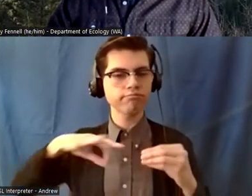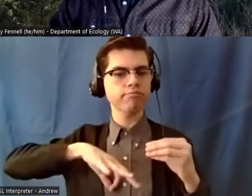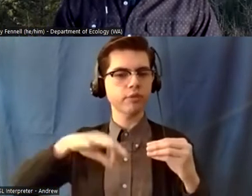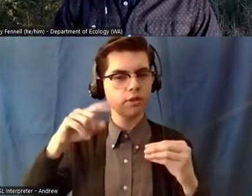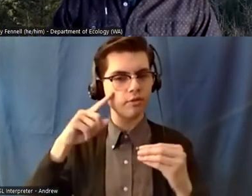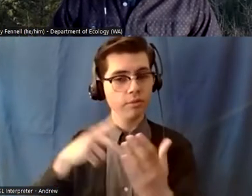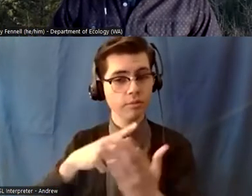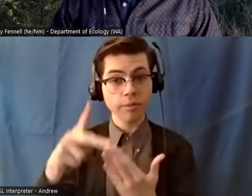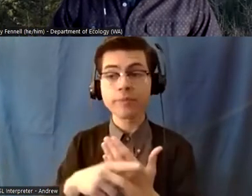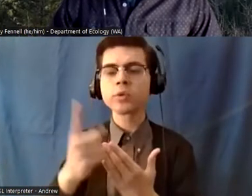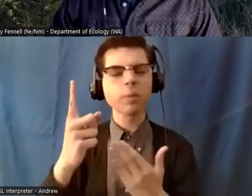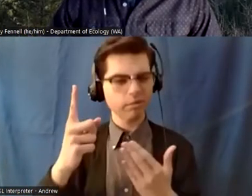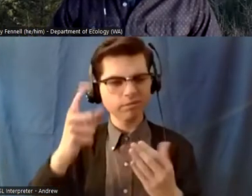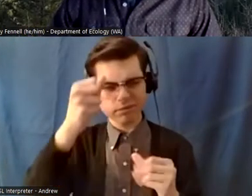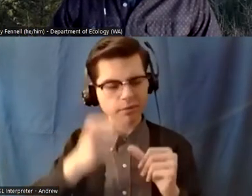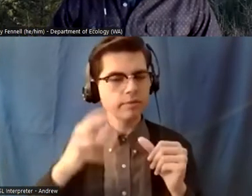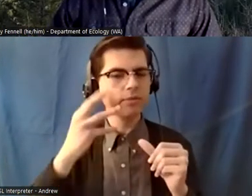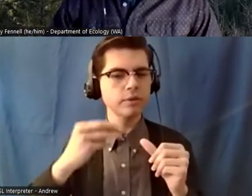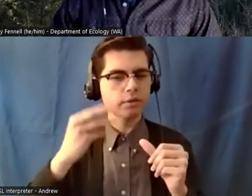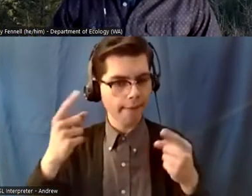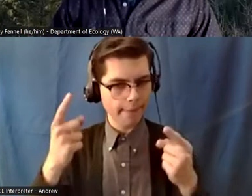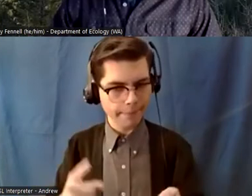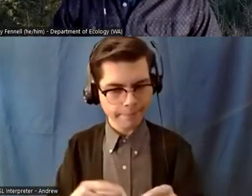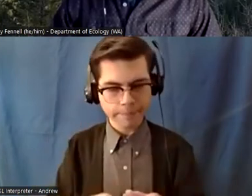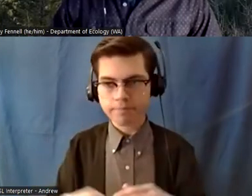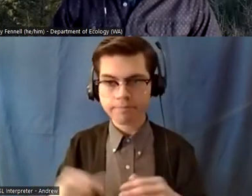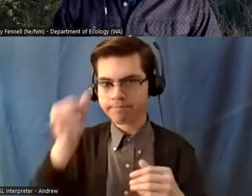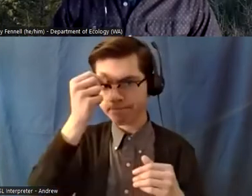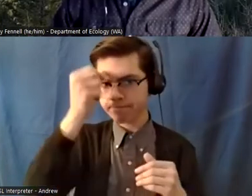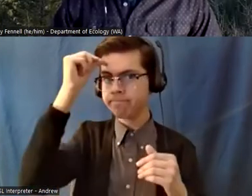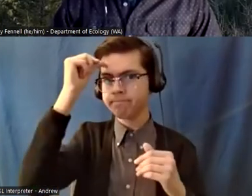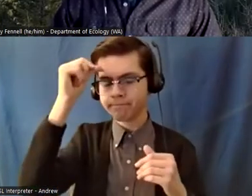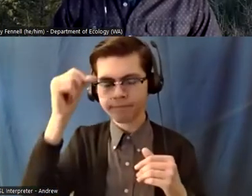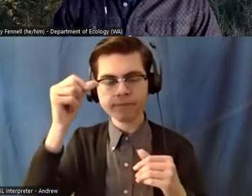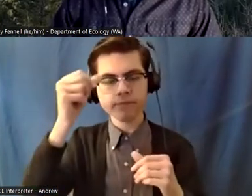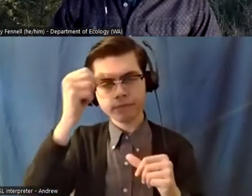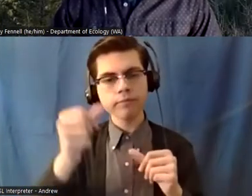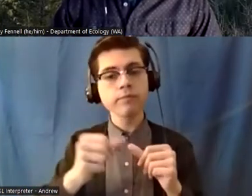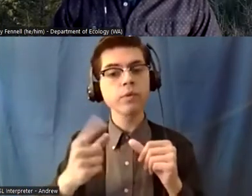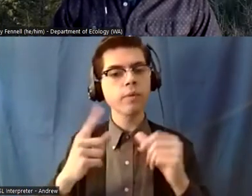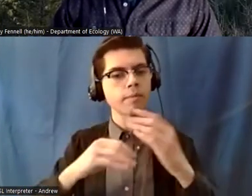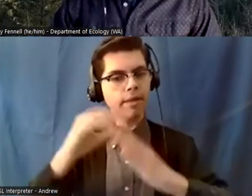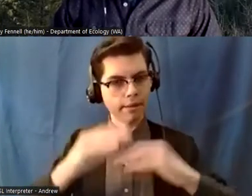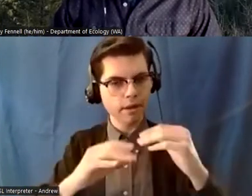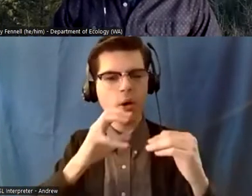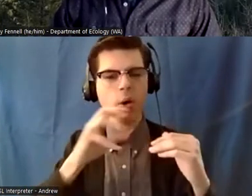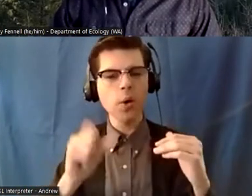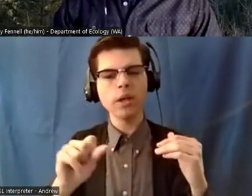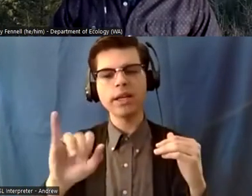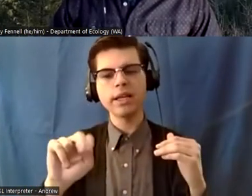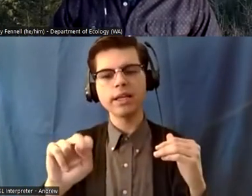particular was having to pull out old insulation from underneath a structure that uh